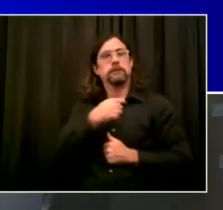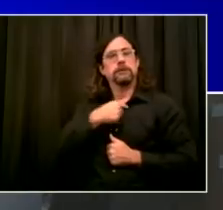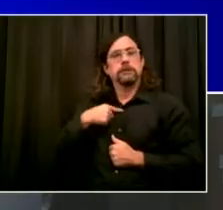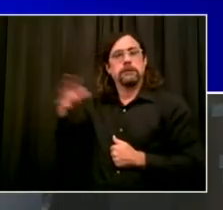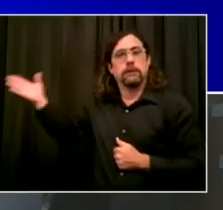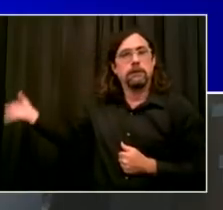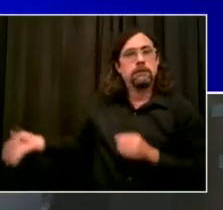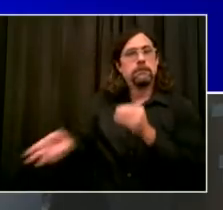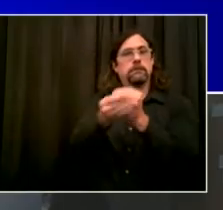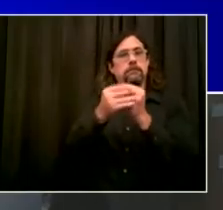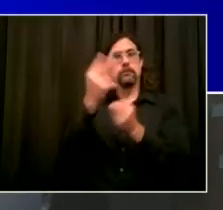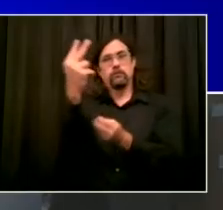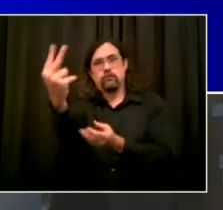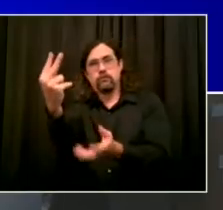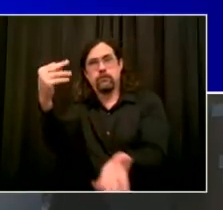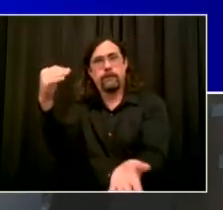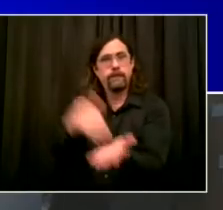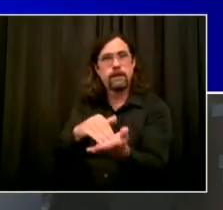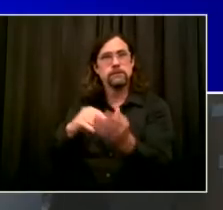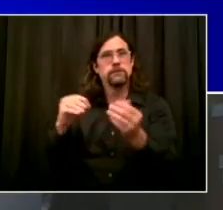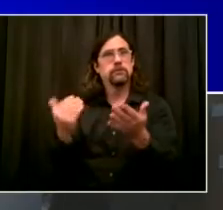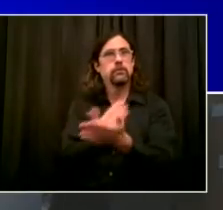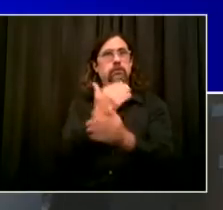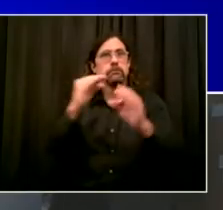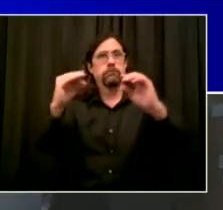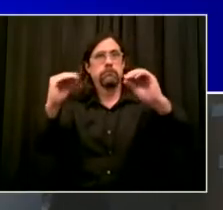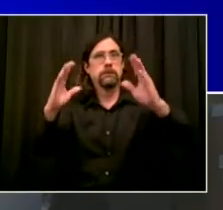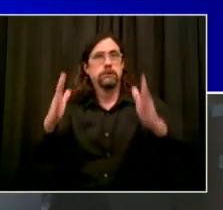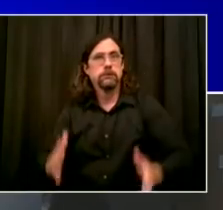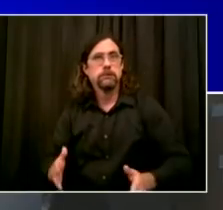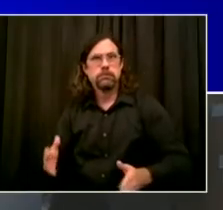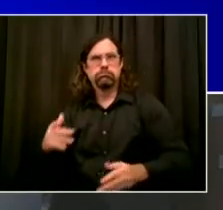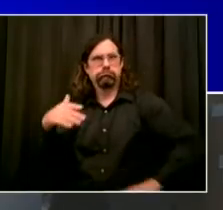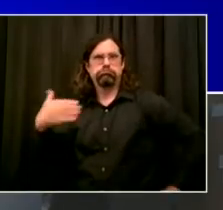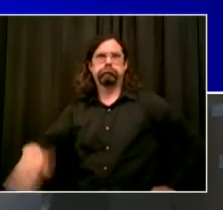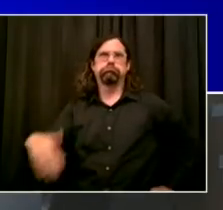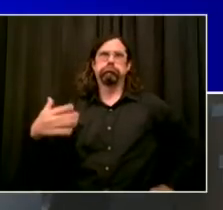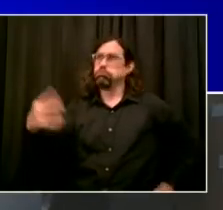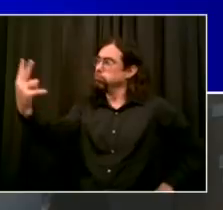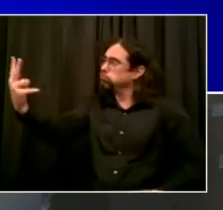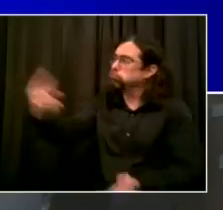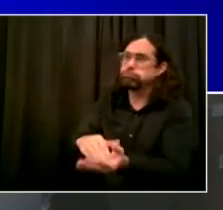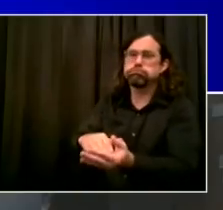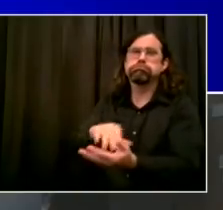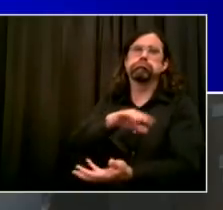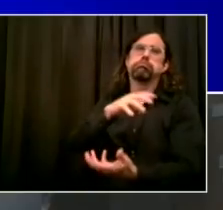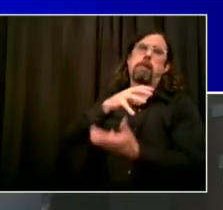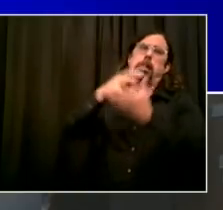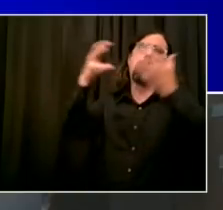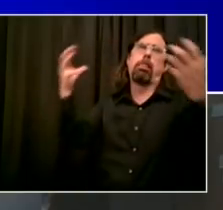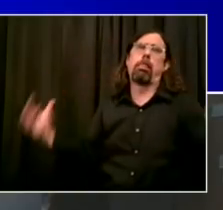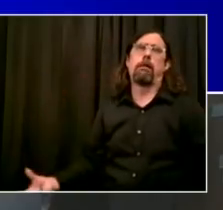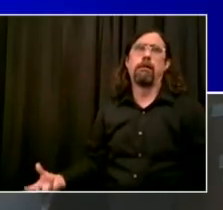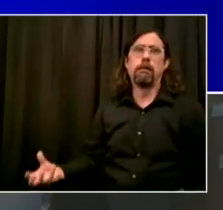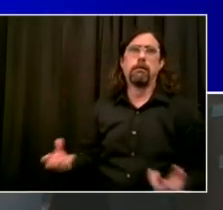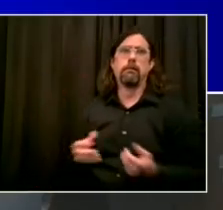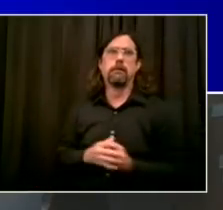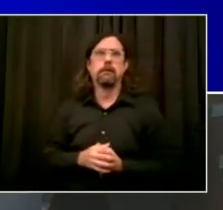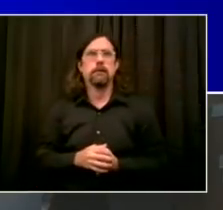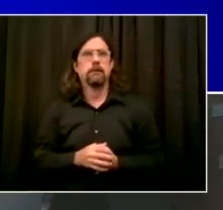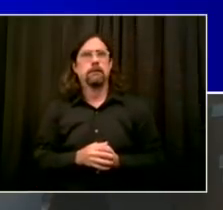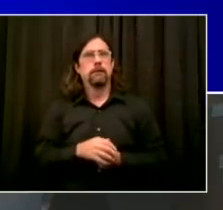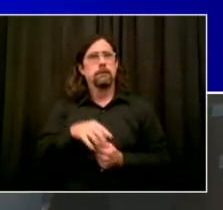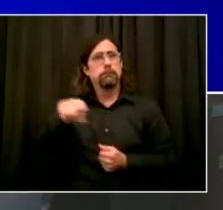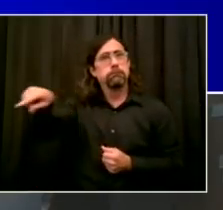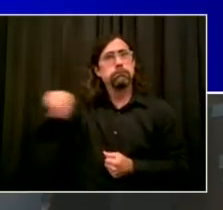and that is members of the DOE team who are certified teachers. They'll be sent into our schools to help